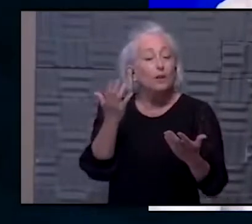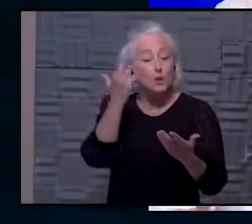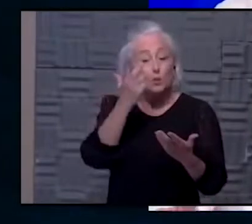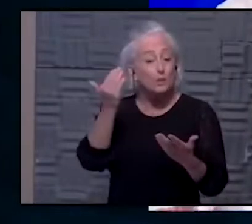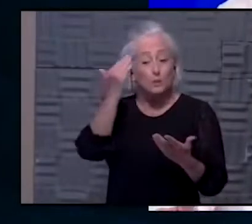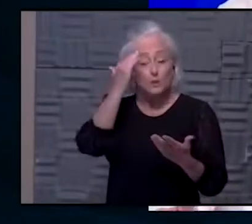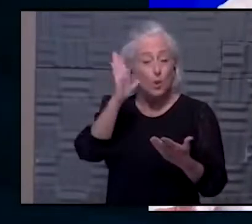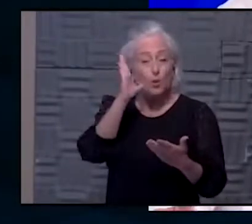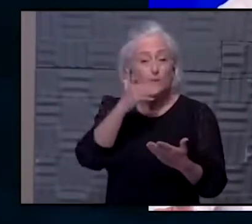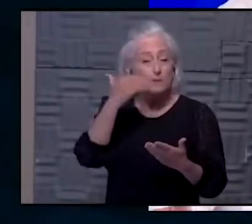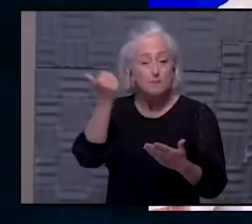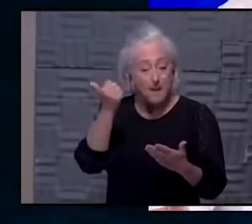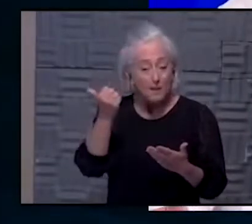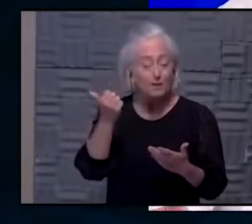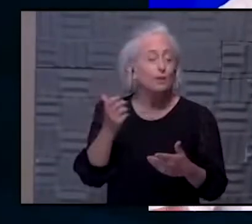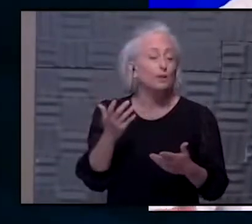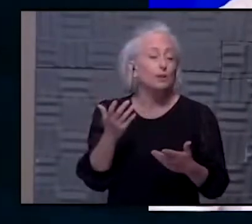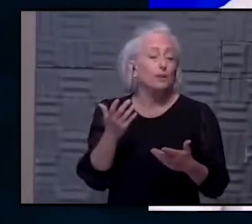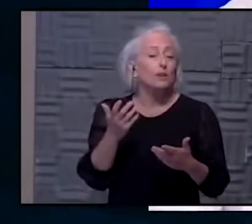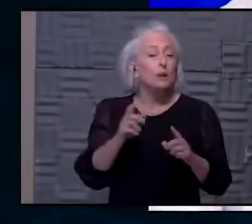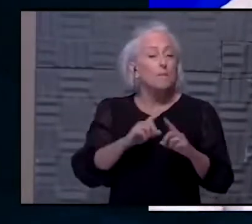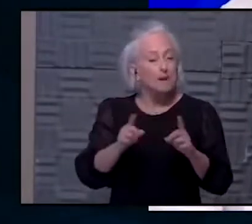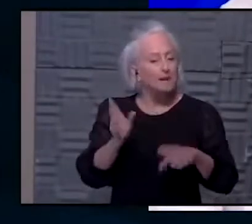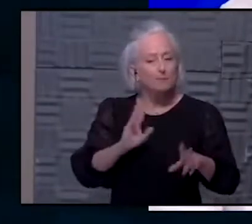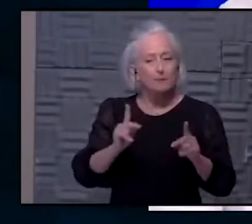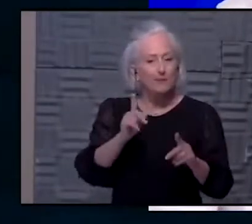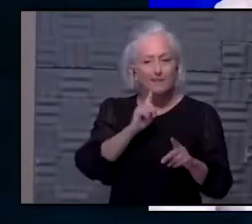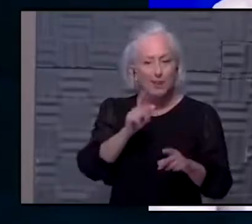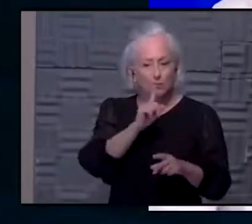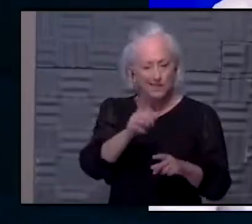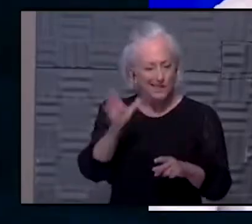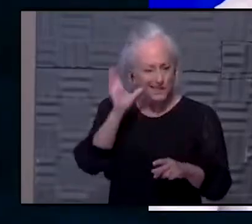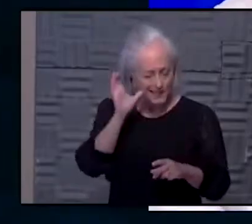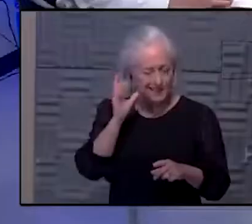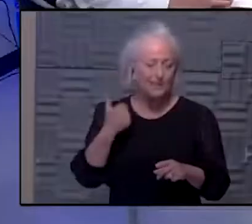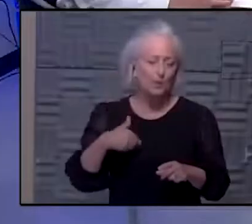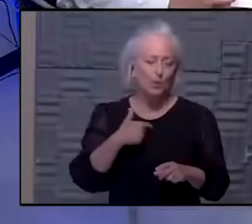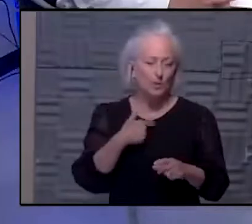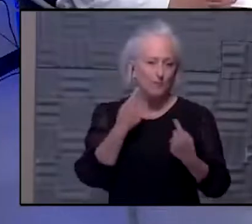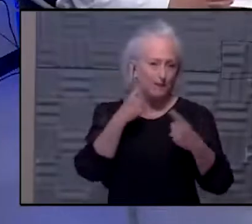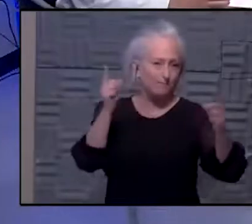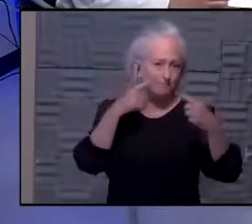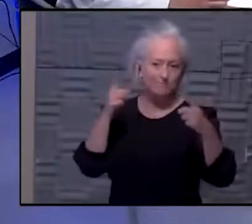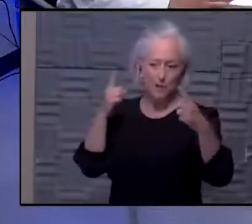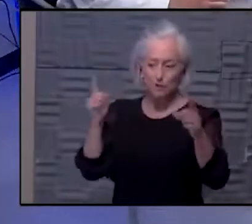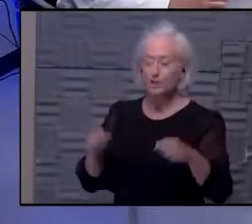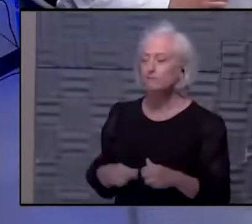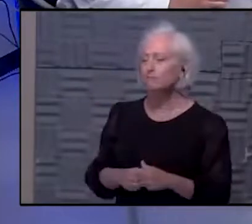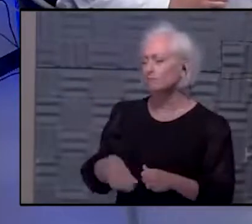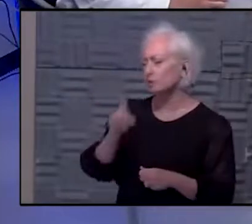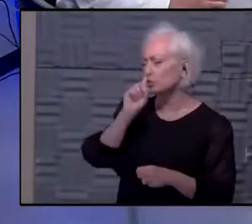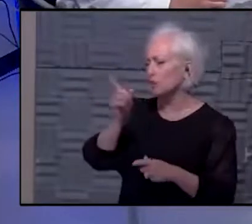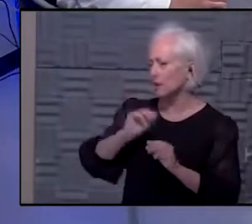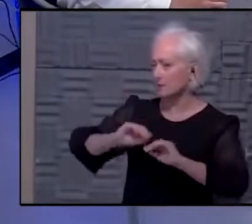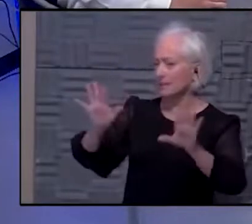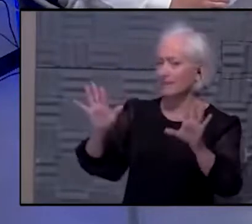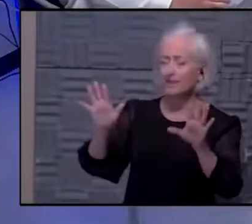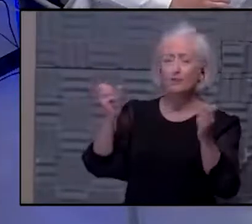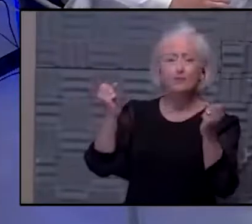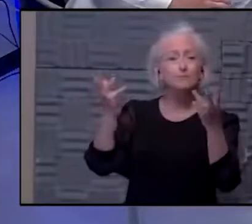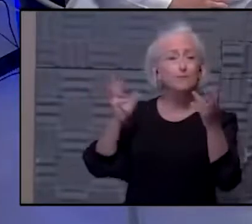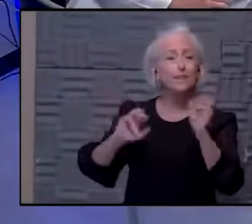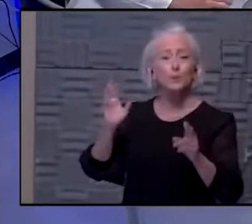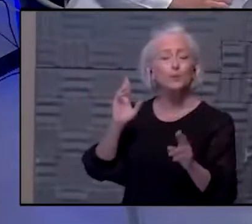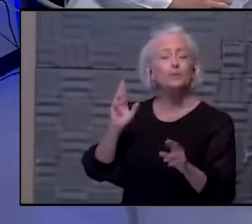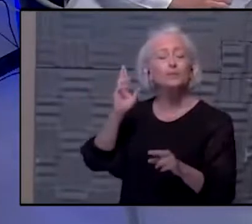people aren't listening. It's not because we haven't been talking. Well, and to be clear, there are a lot of reasons that people are reluctant